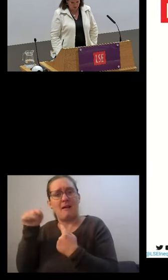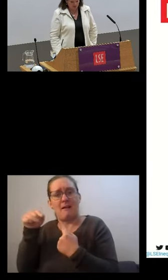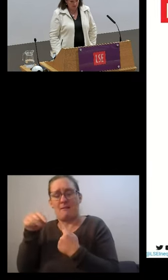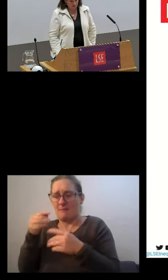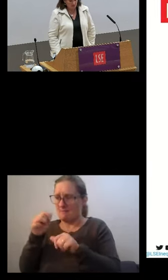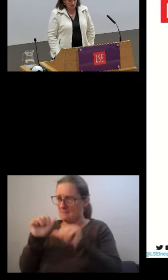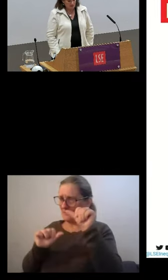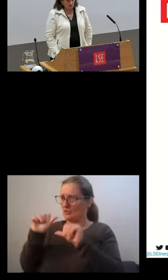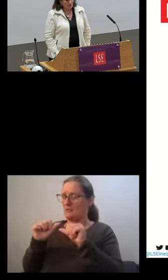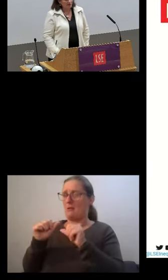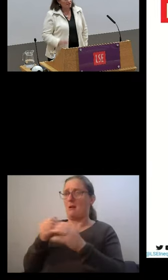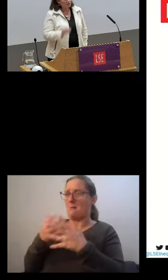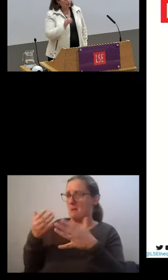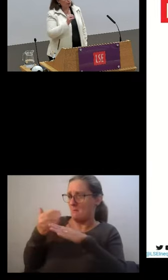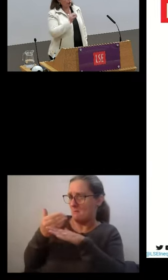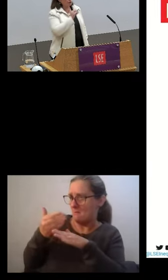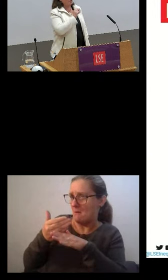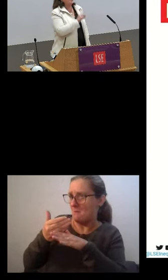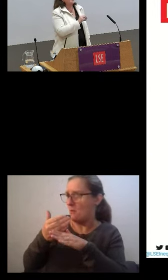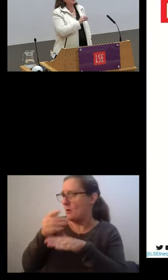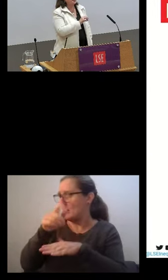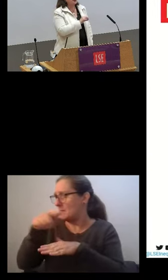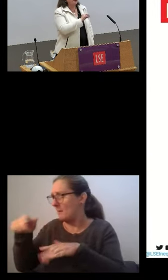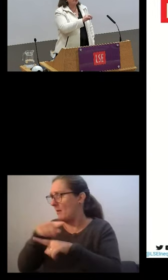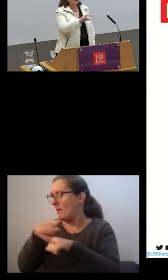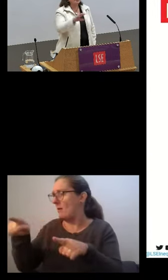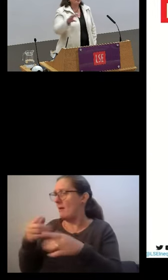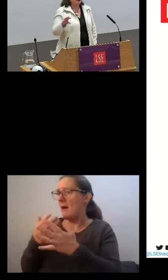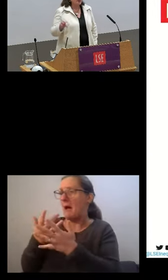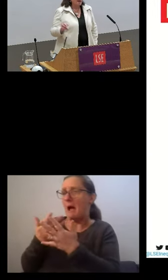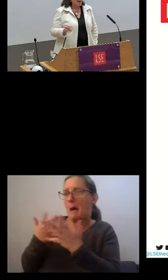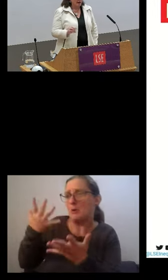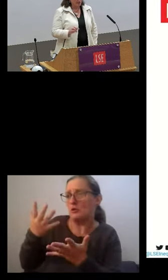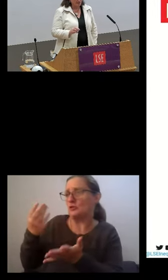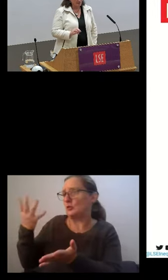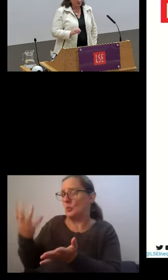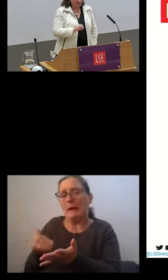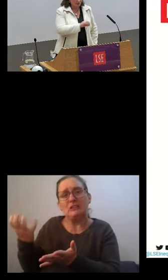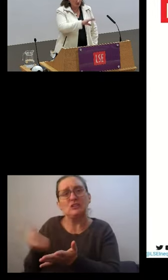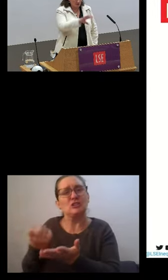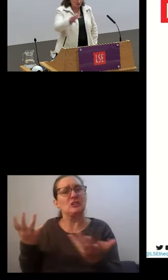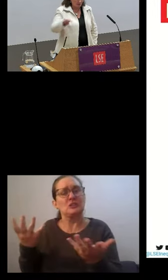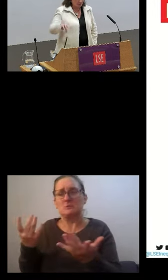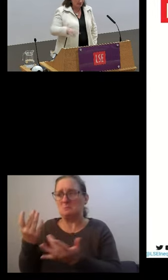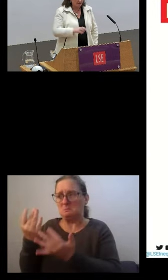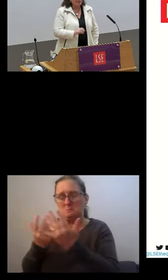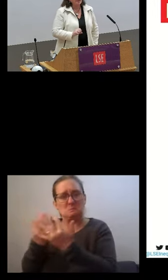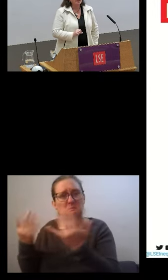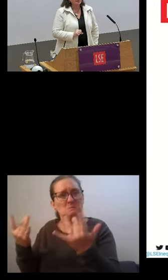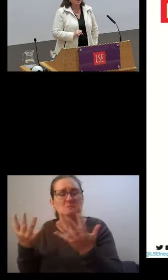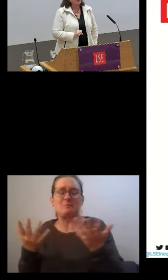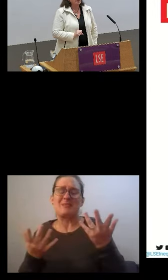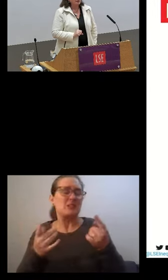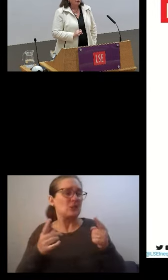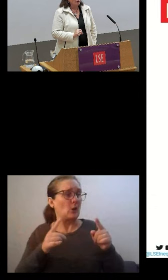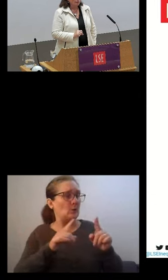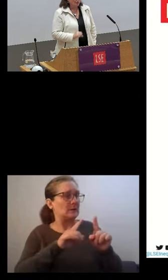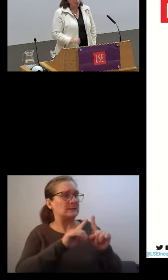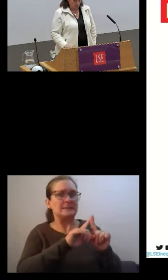wages. So it's very difficult to connect different areas and the multidisciplinary facets